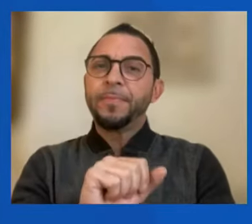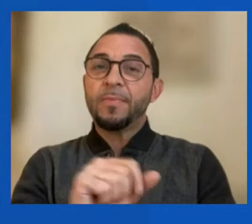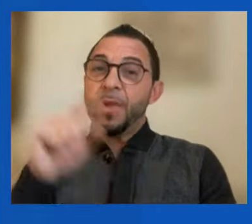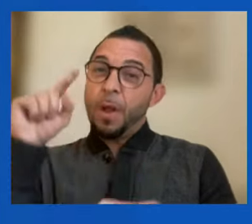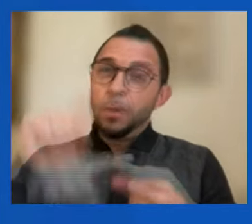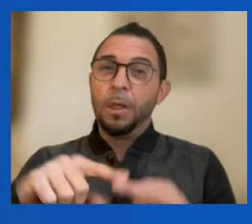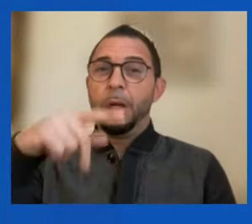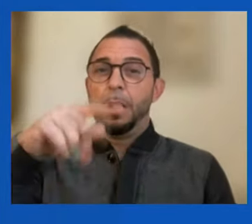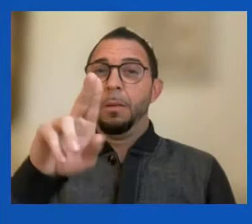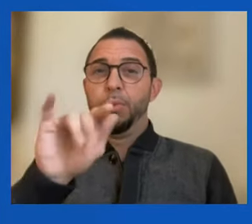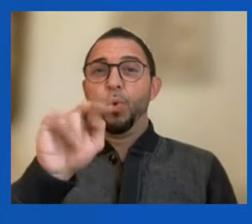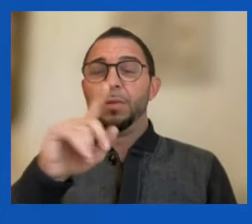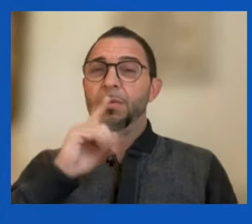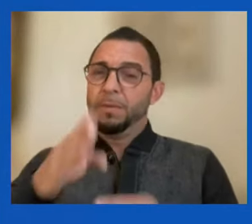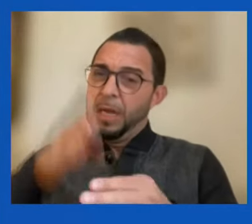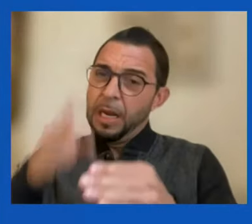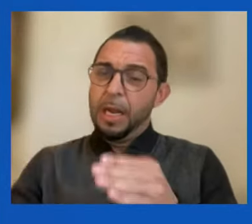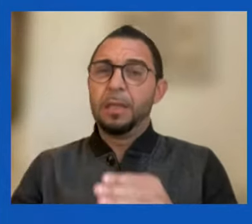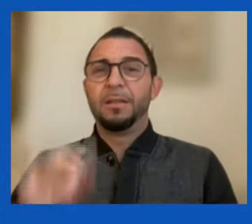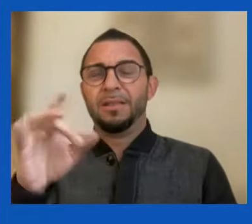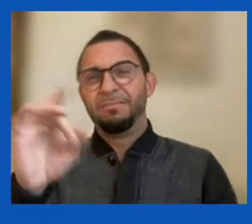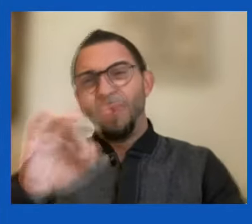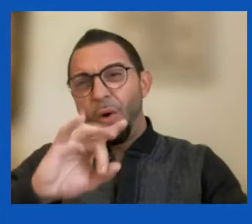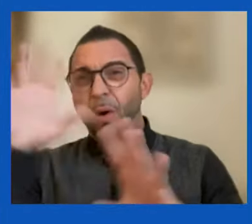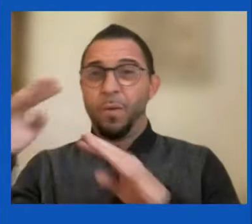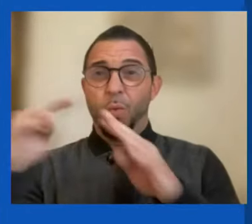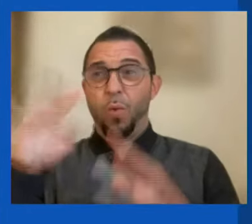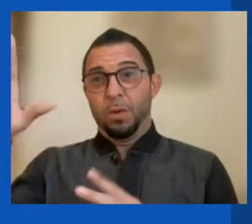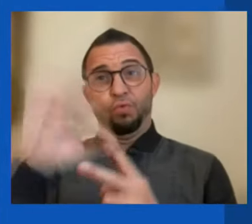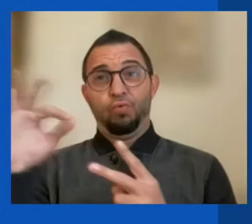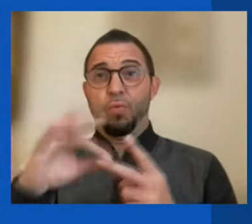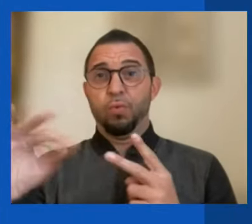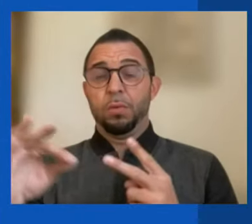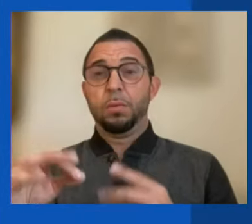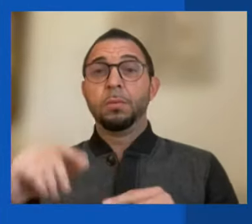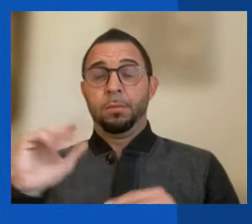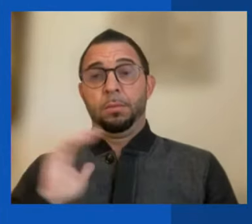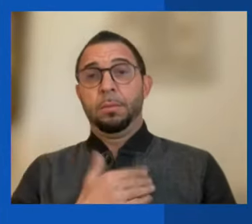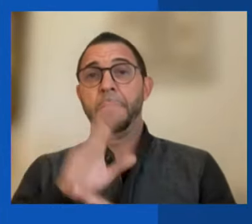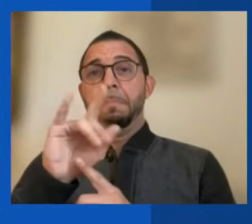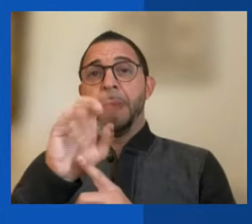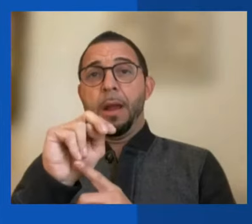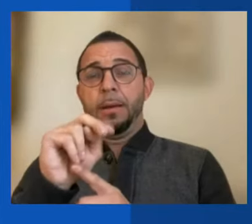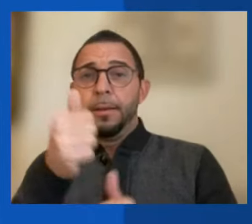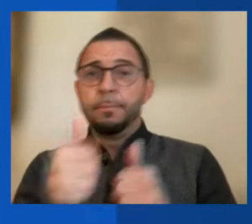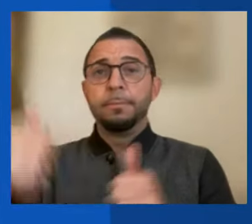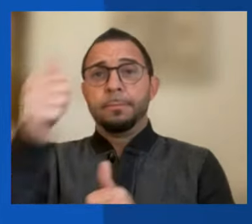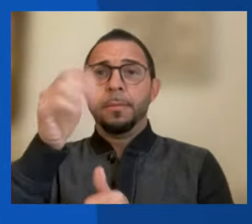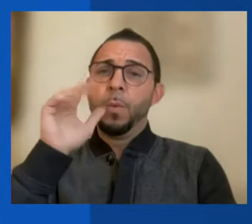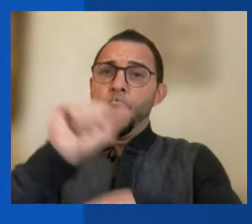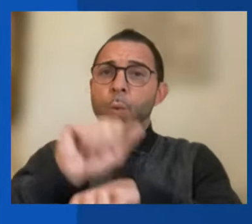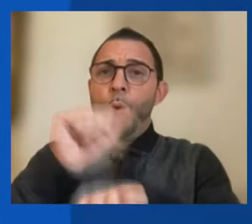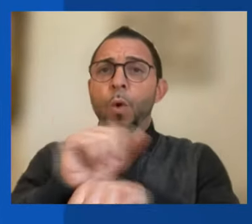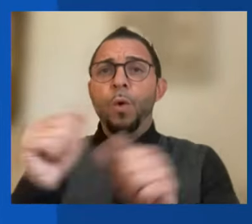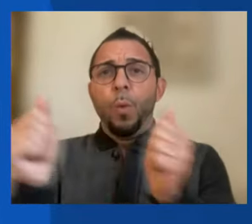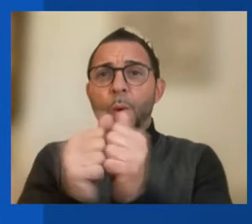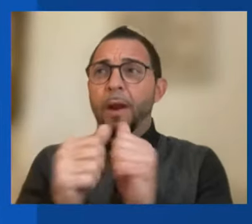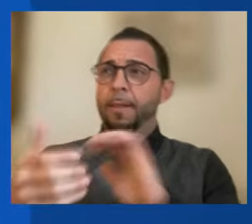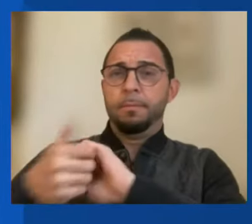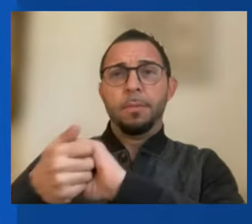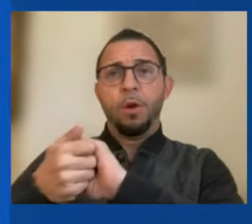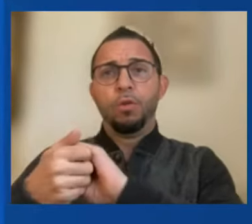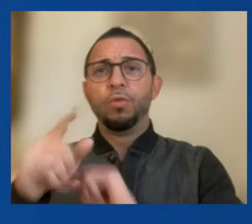heinous war of choice, the Biden administration will work with our partners to push Russia further